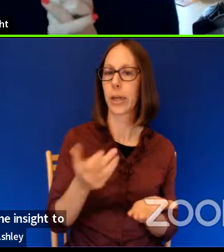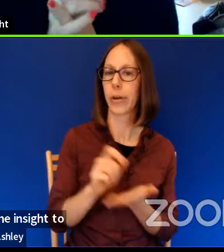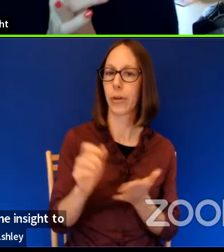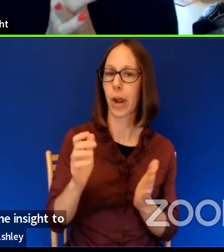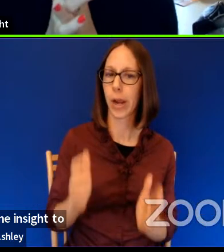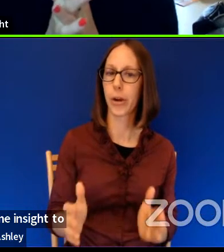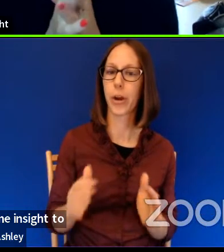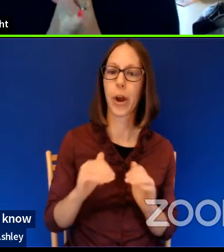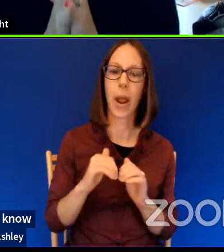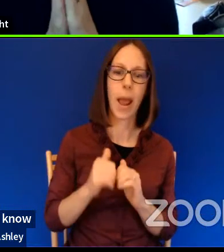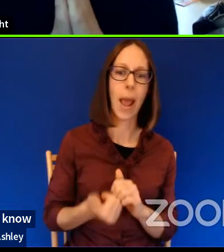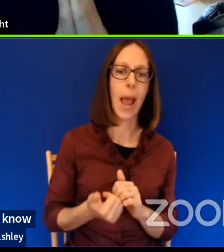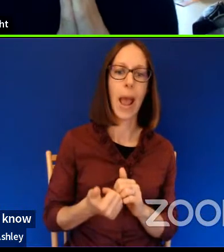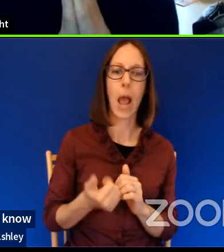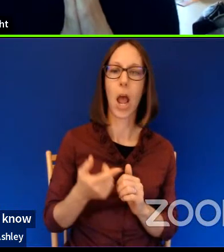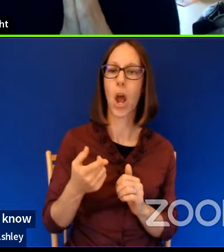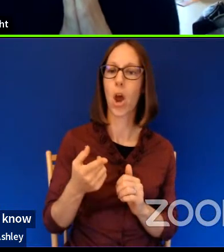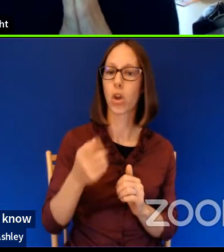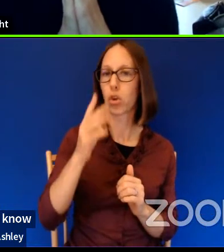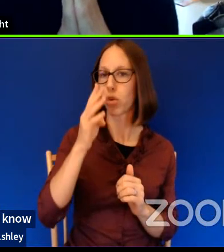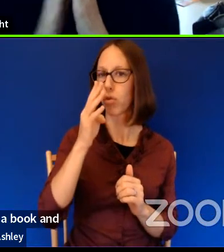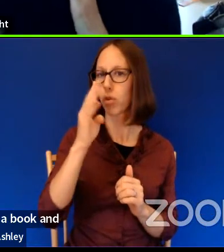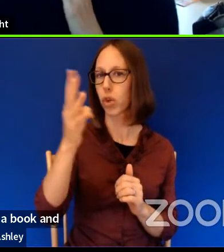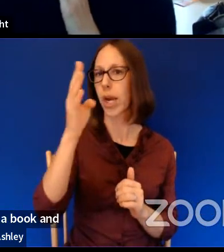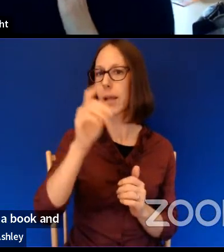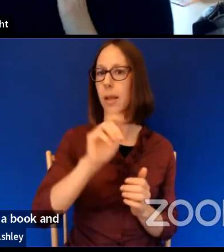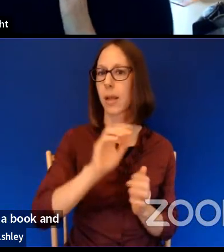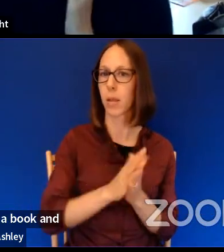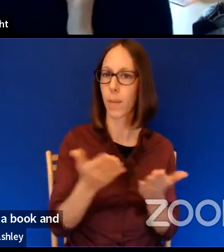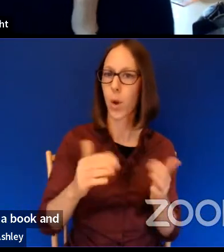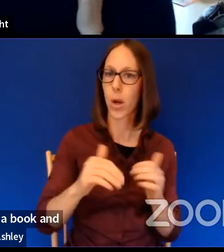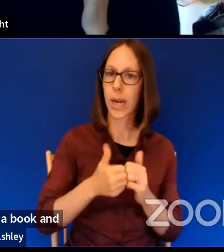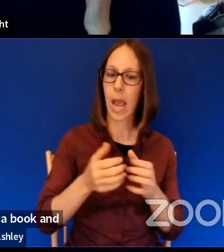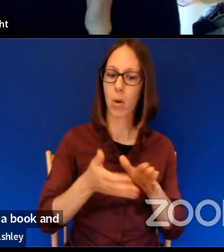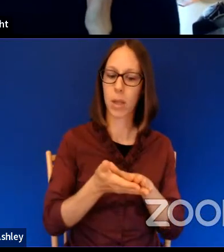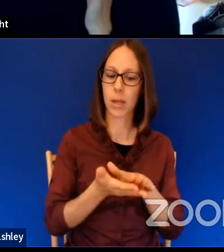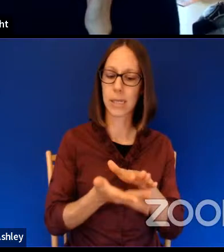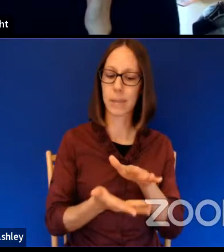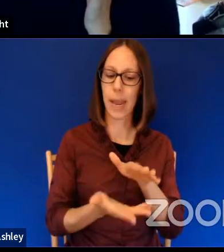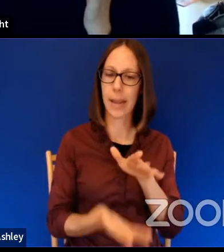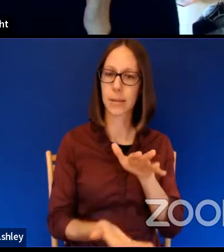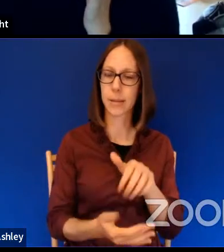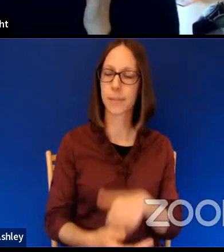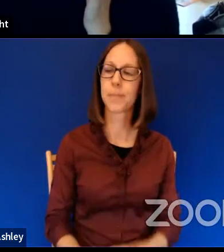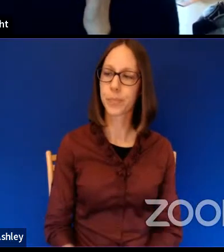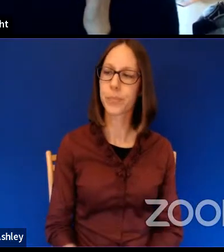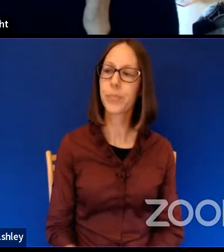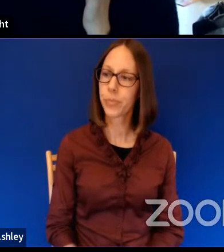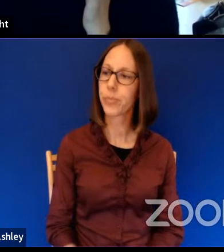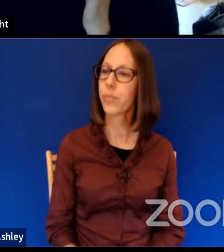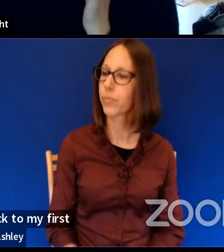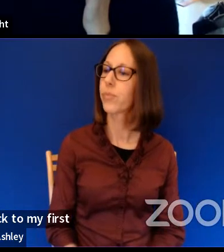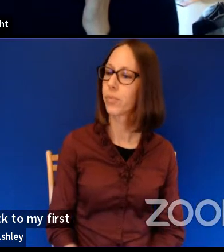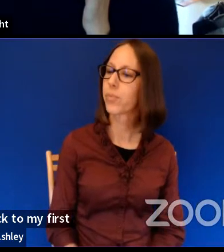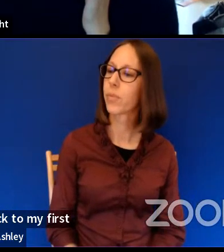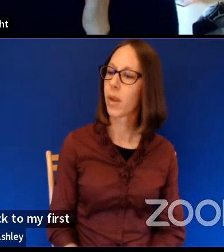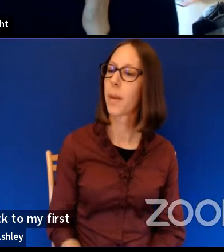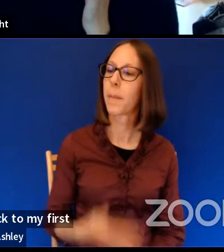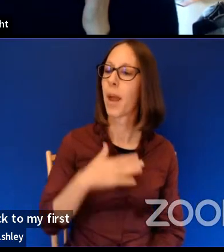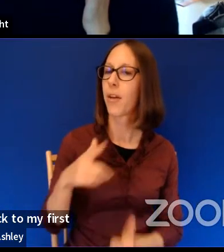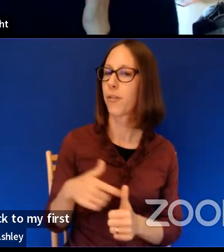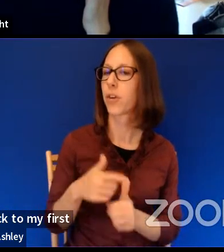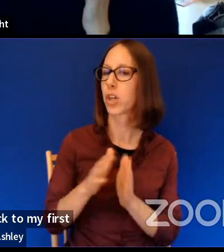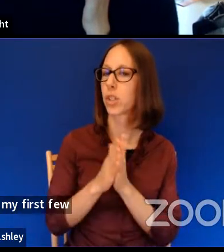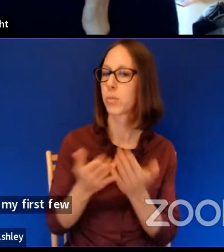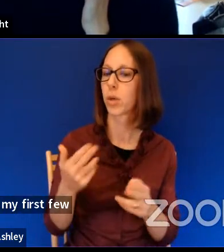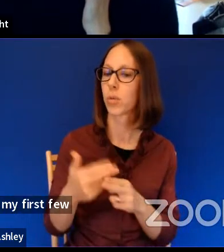how you think about a book and how it's growing. Yeah. I mean, uh, if I think back to my first few books, my first book was